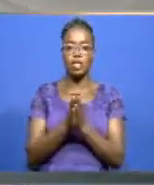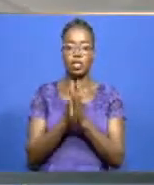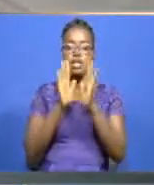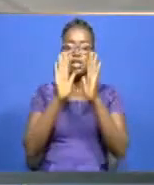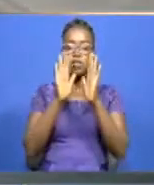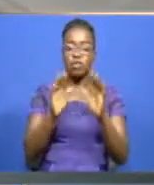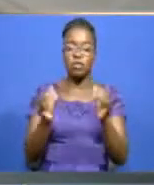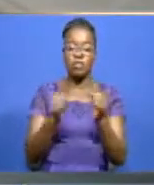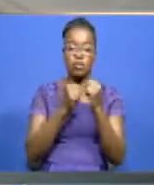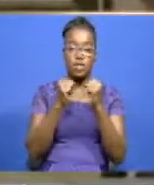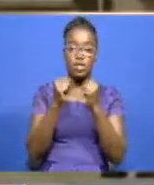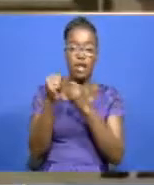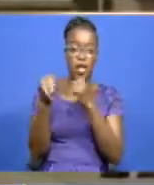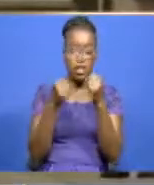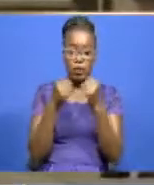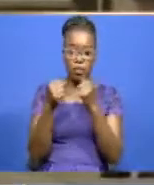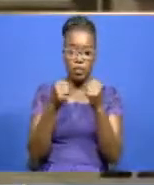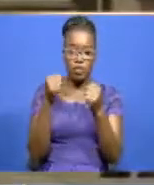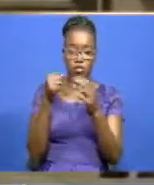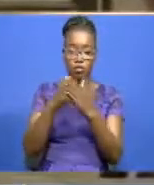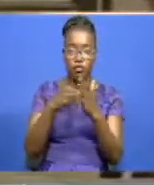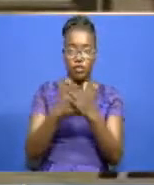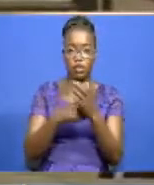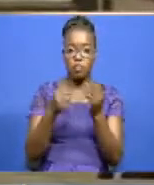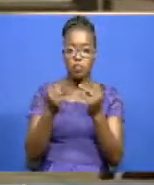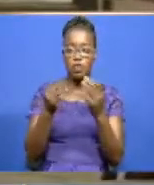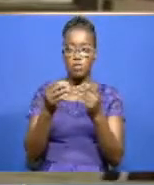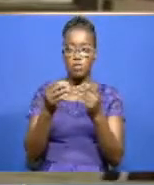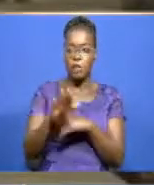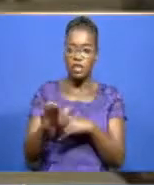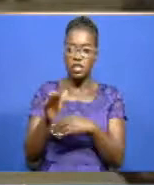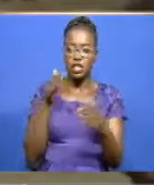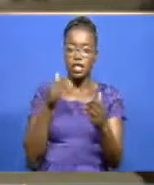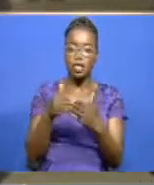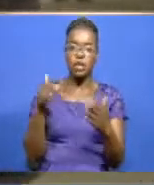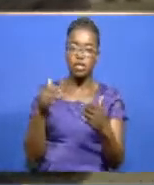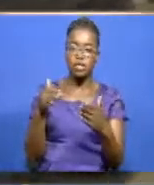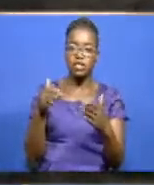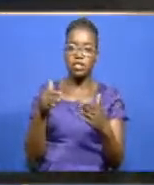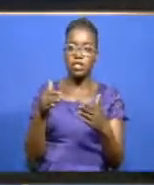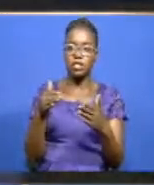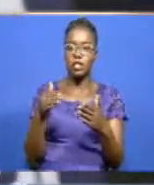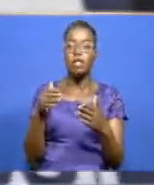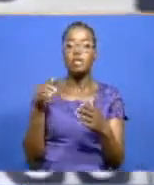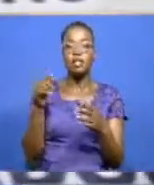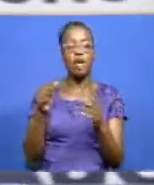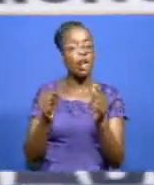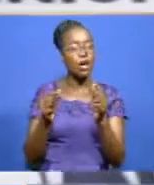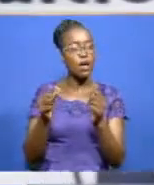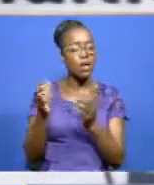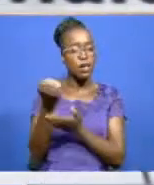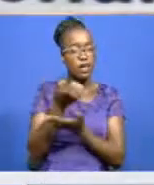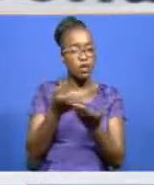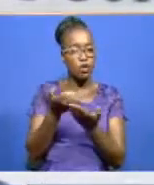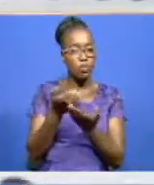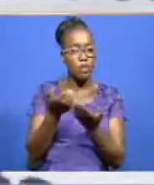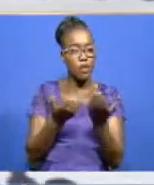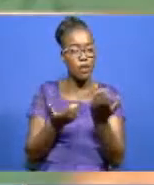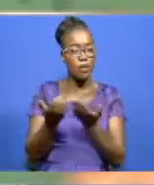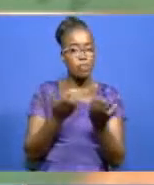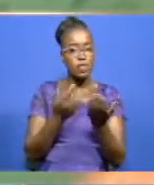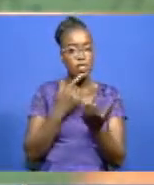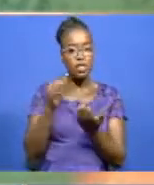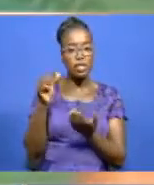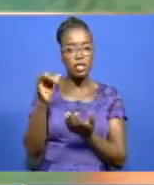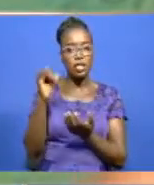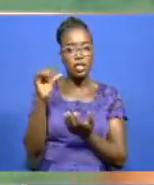victory in battles being fought on many fronts against the so-called gig economy. While businesses say that the gig